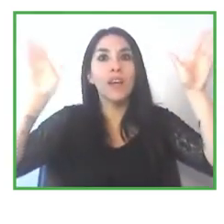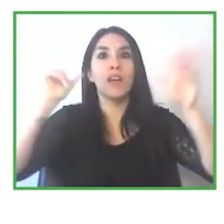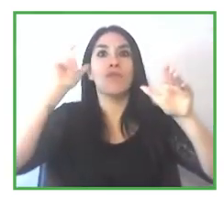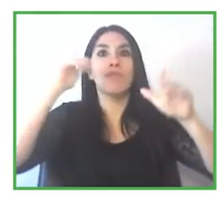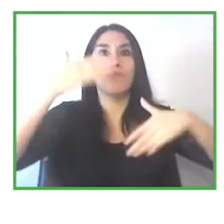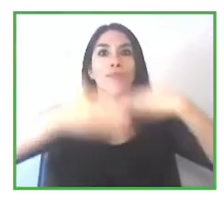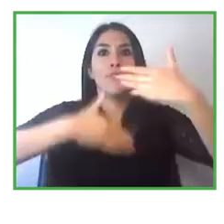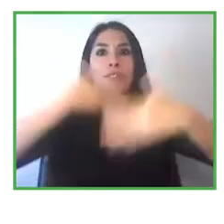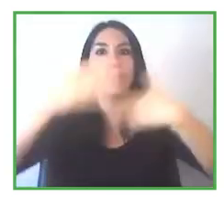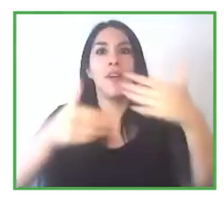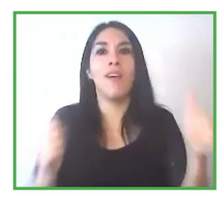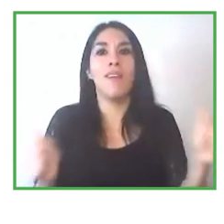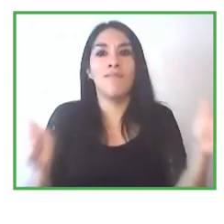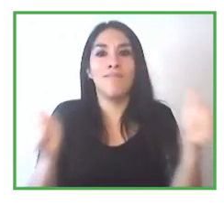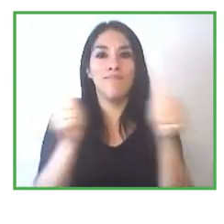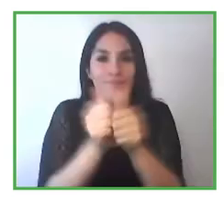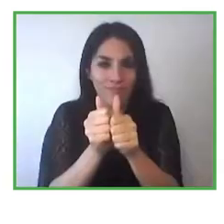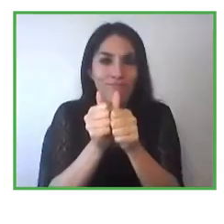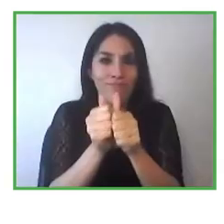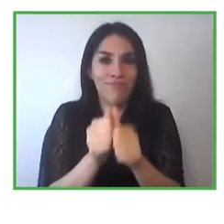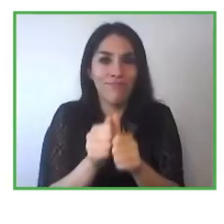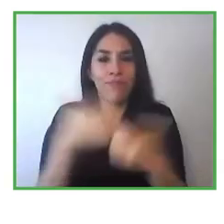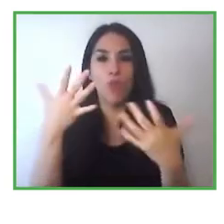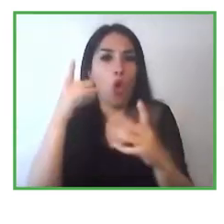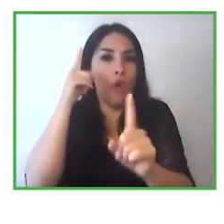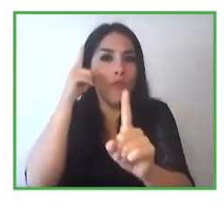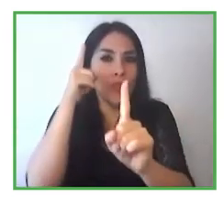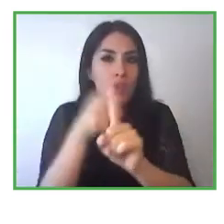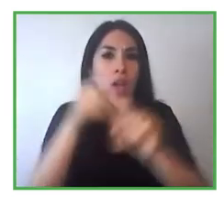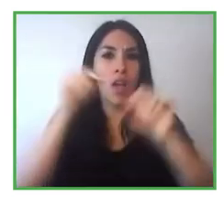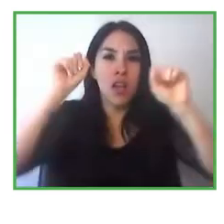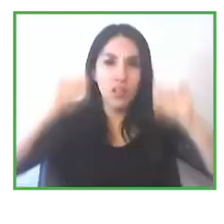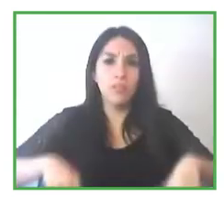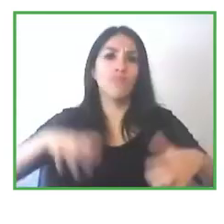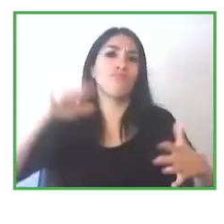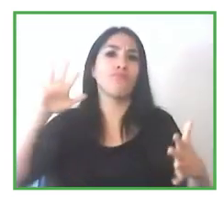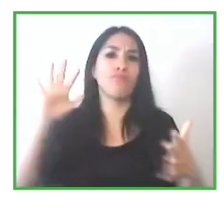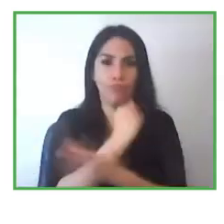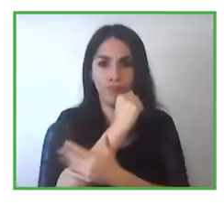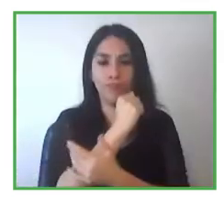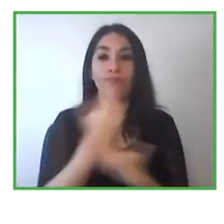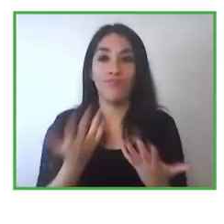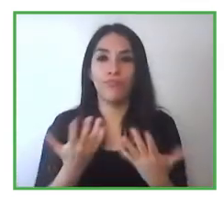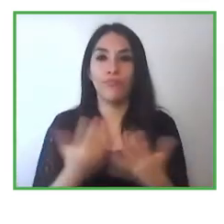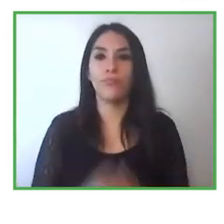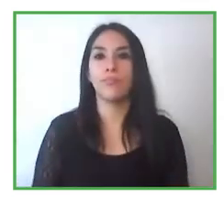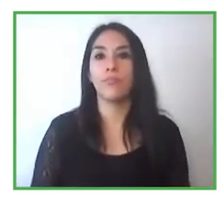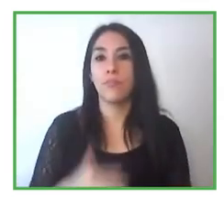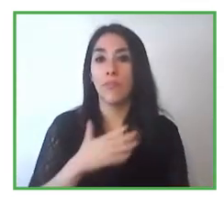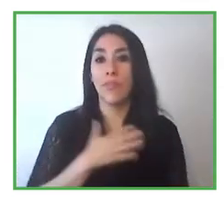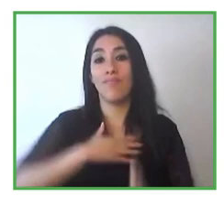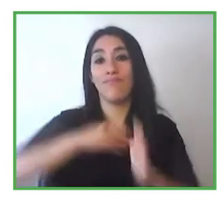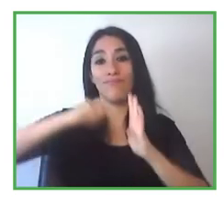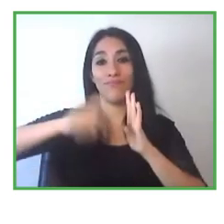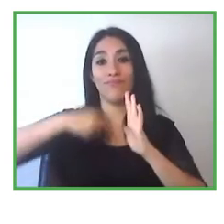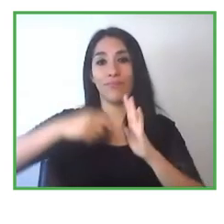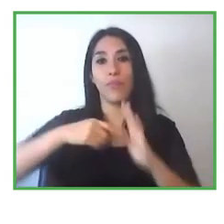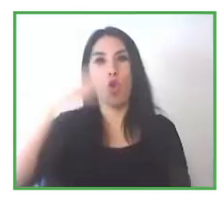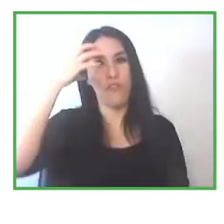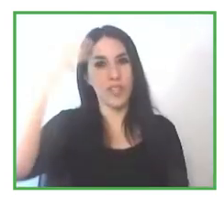support, and of course credibility that this is a program and an institution